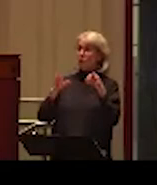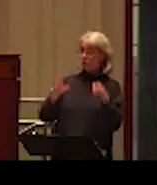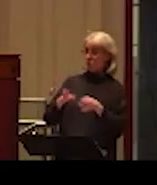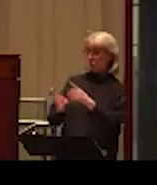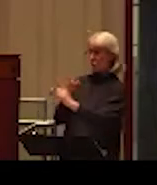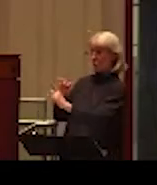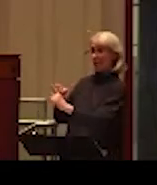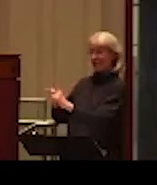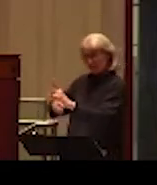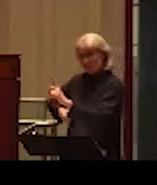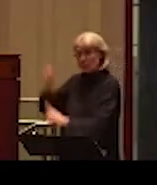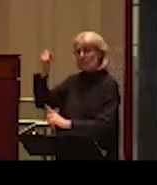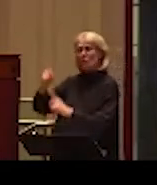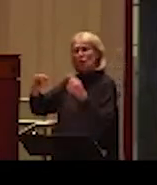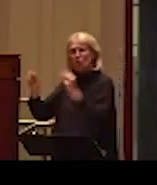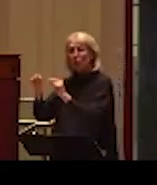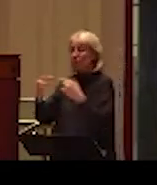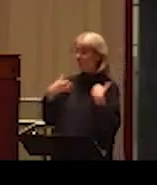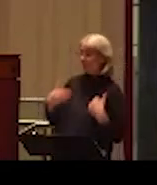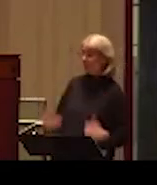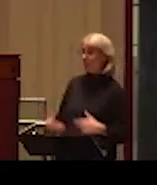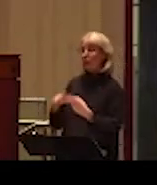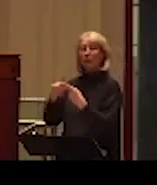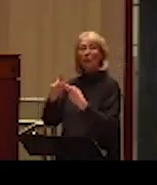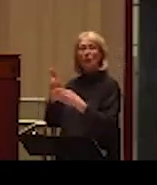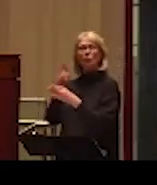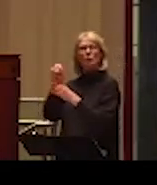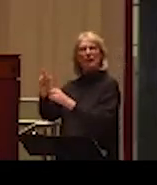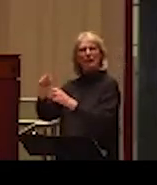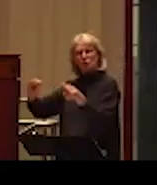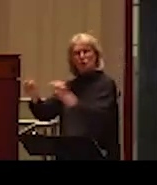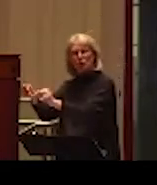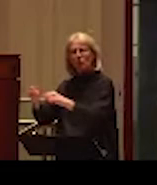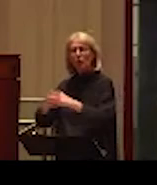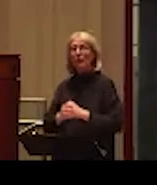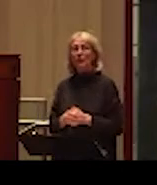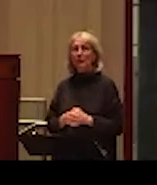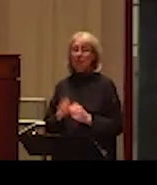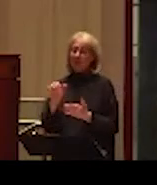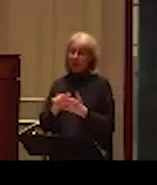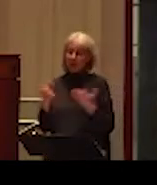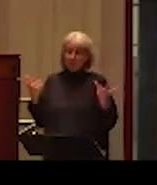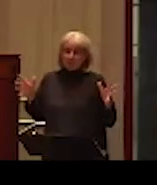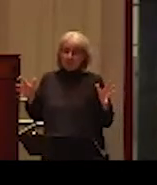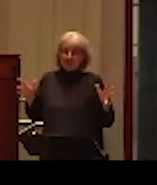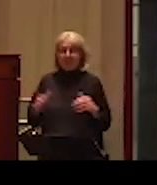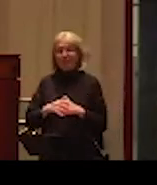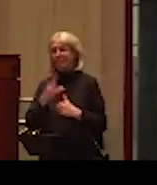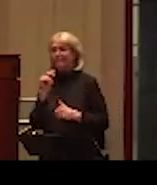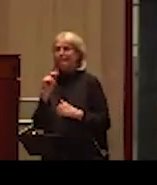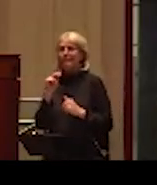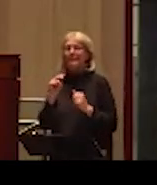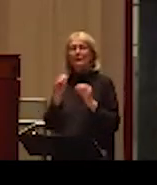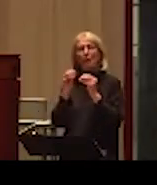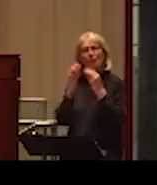intimate partner, physically or sexually. And that would be a narrow definition of this phenomenon. And if